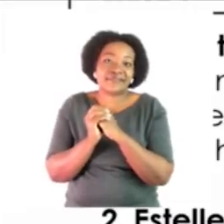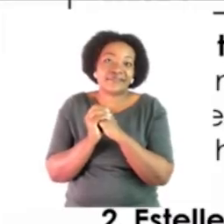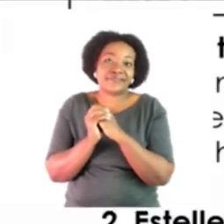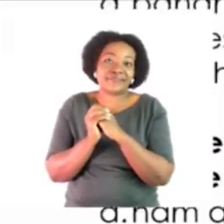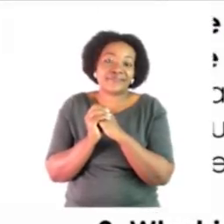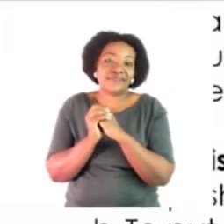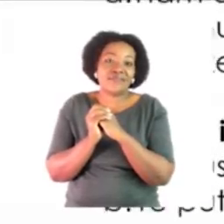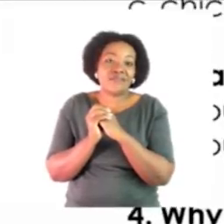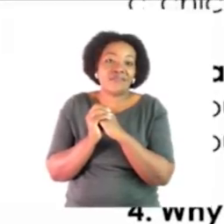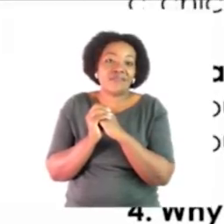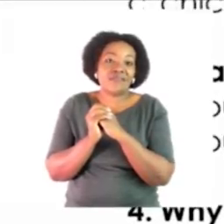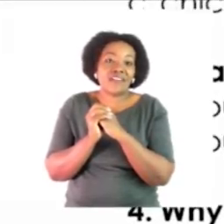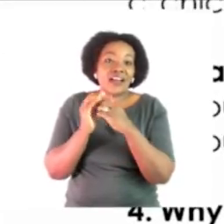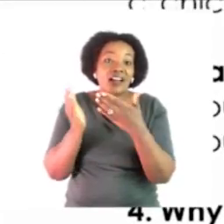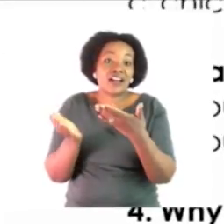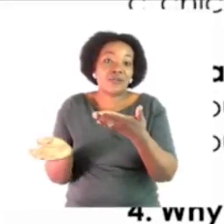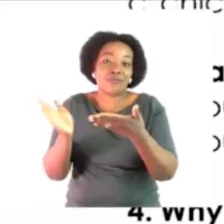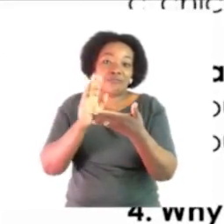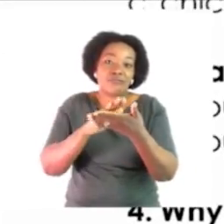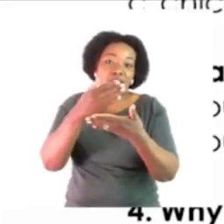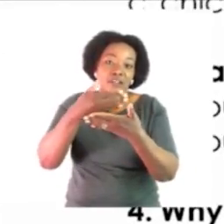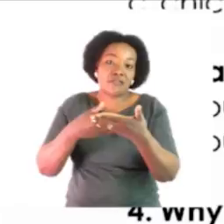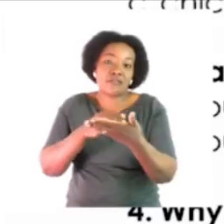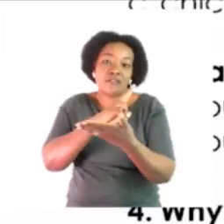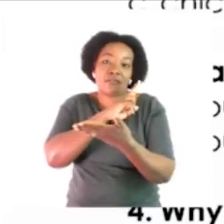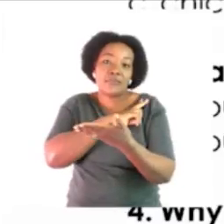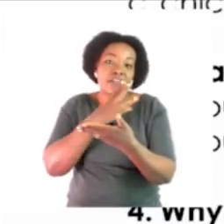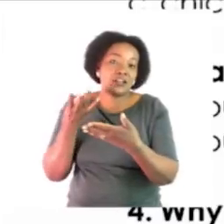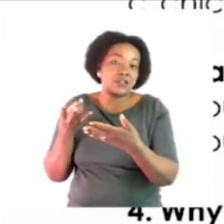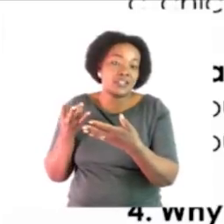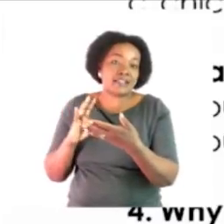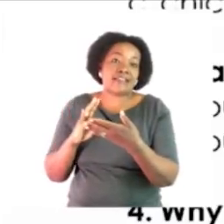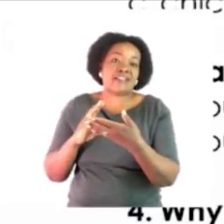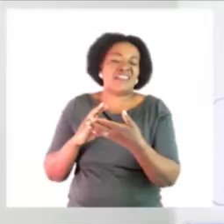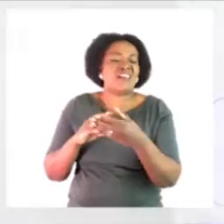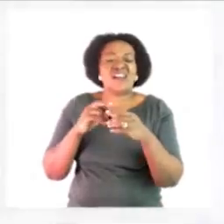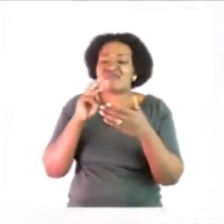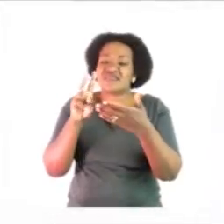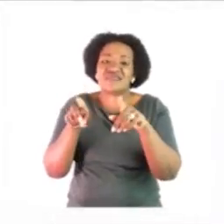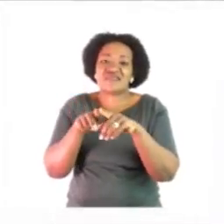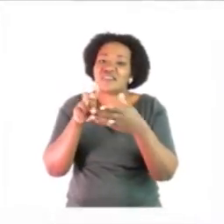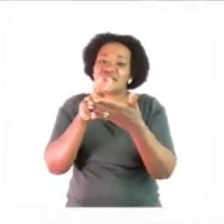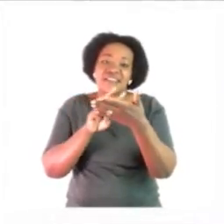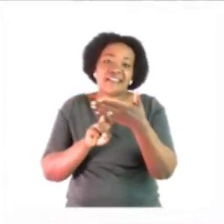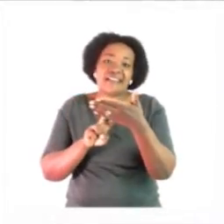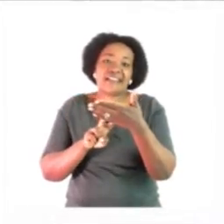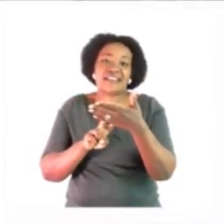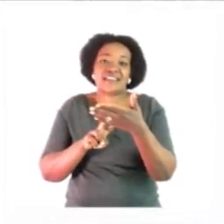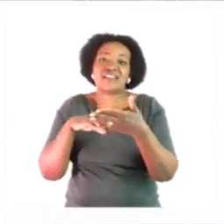now i would like for us to turn to page 27 also the reading comprehension grade three level